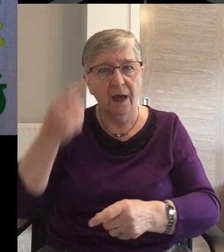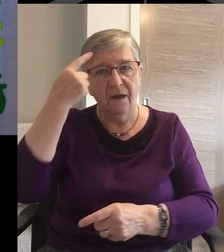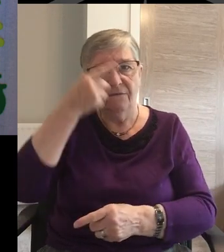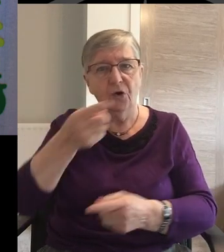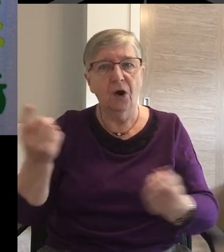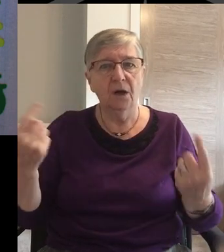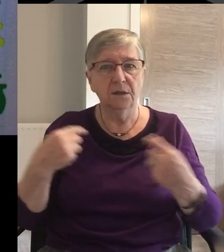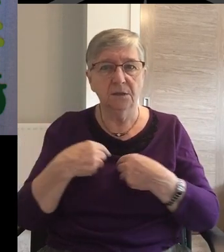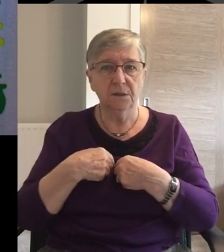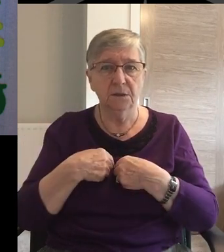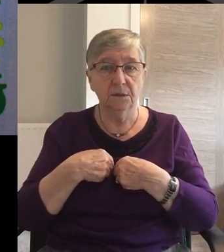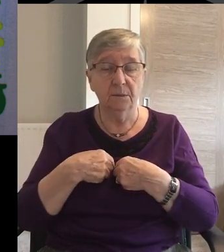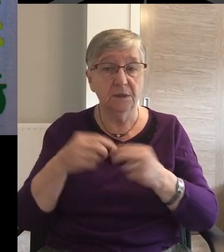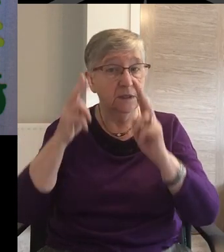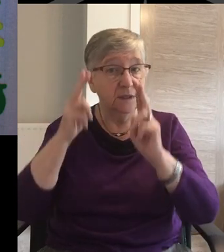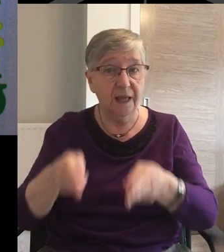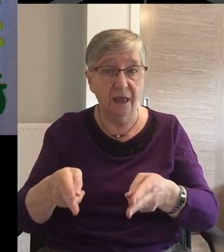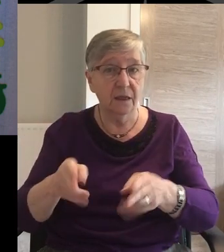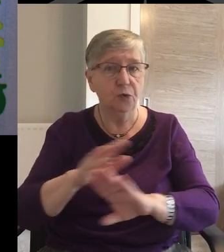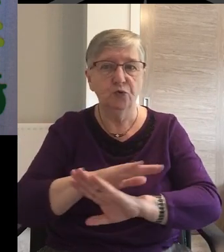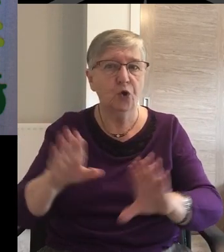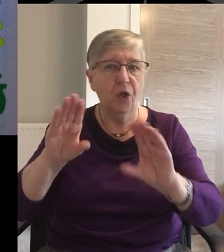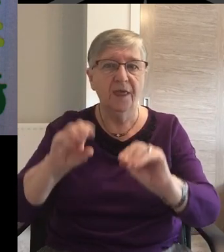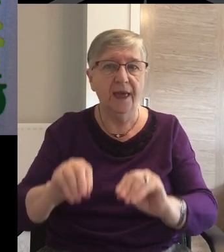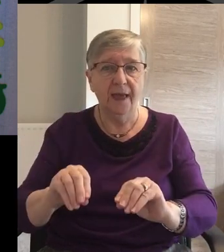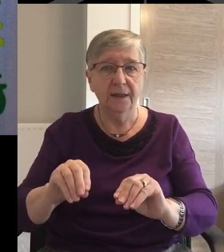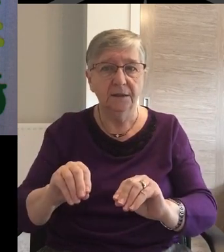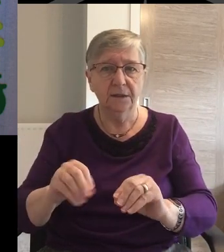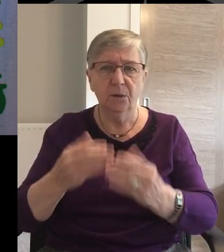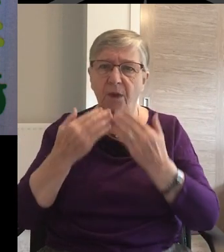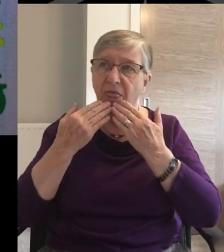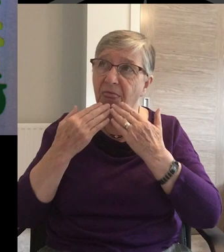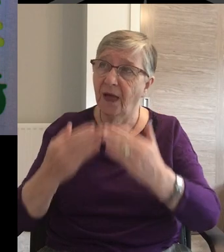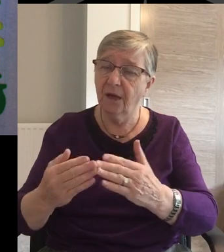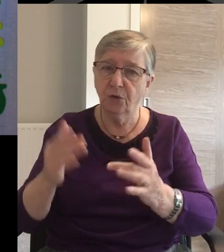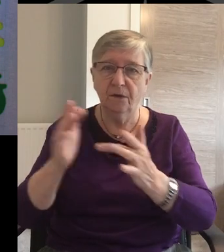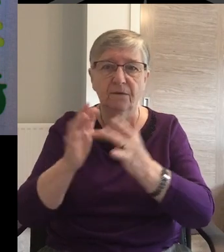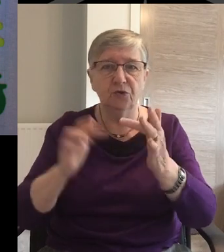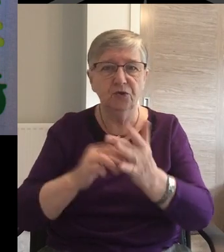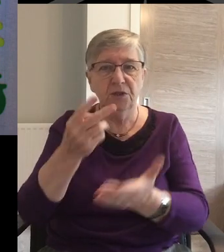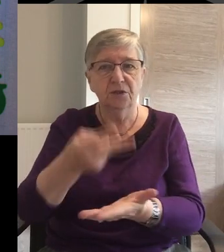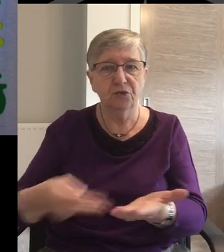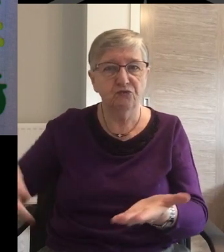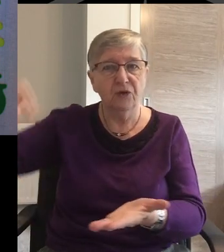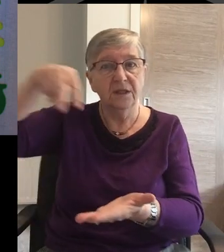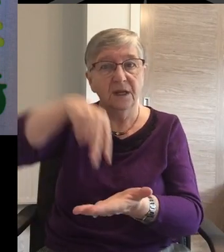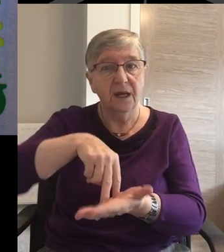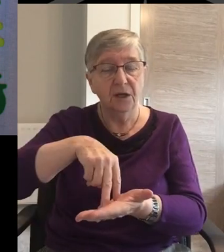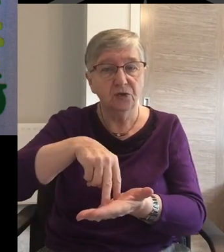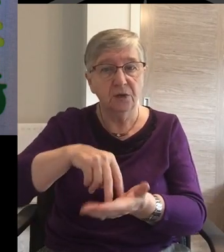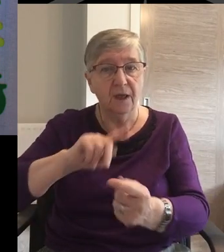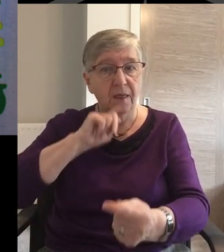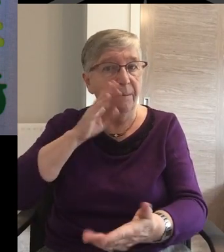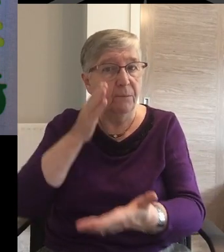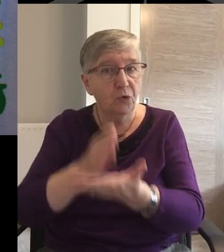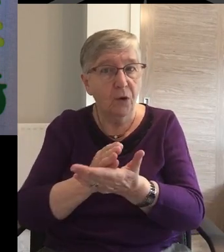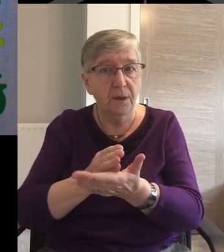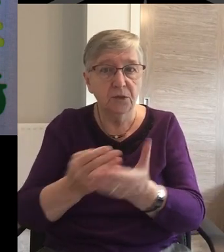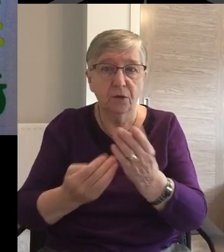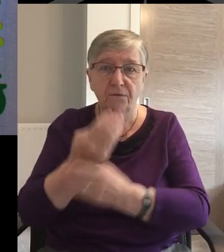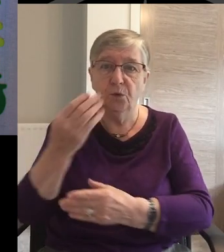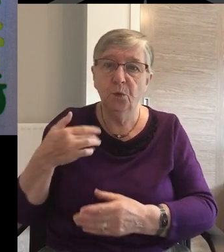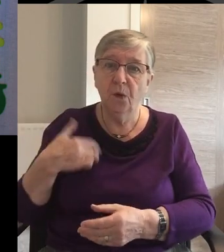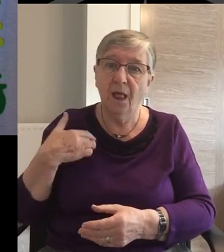But death was not the end And we thank you for Jesus' resurrection And the promise of life with you